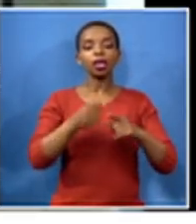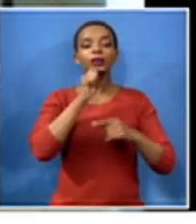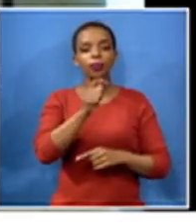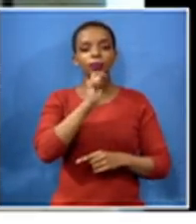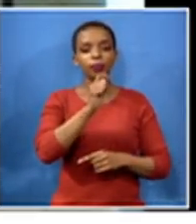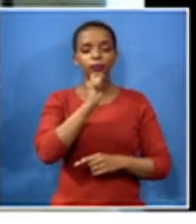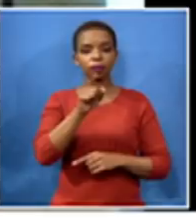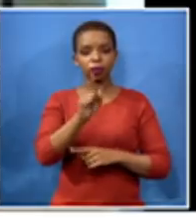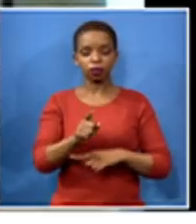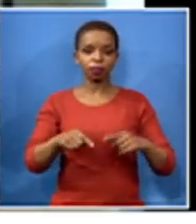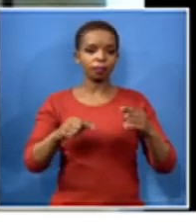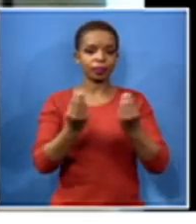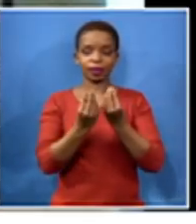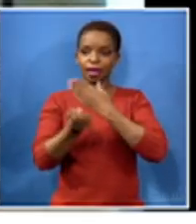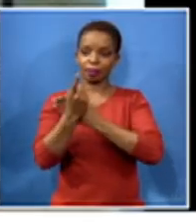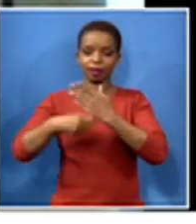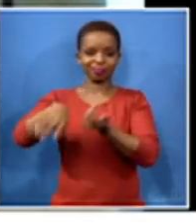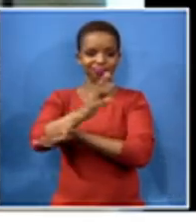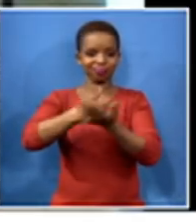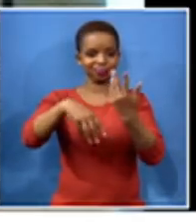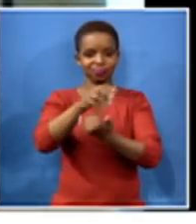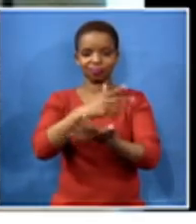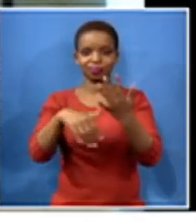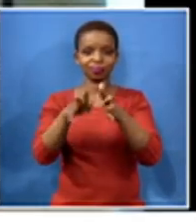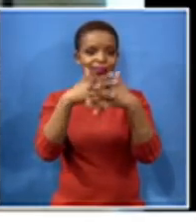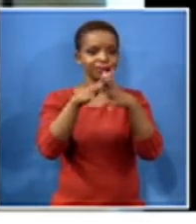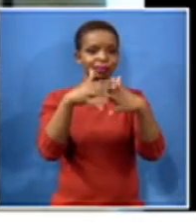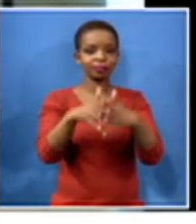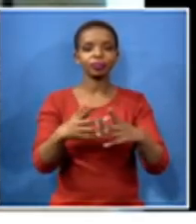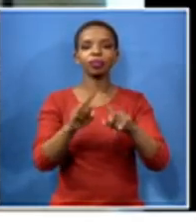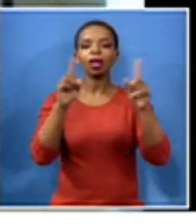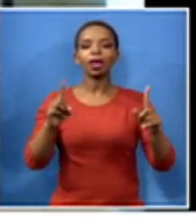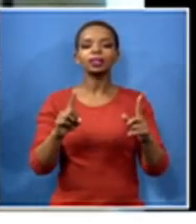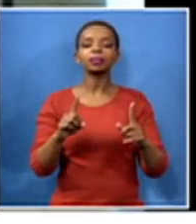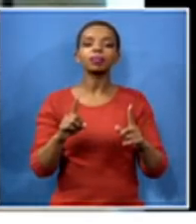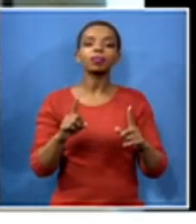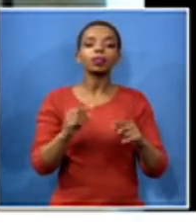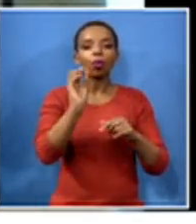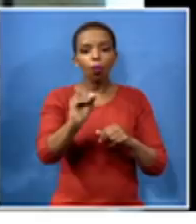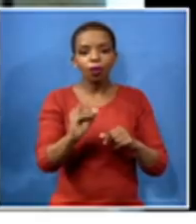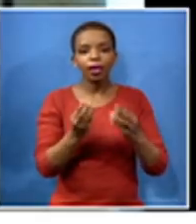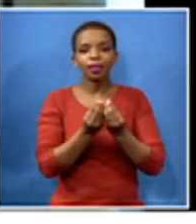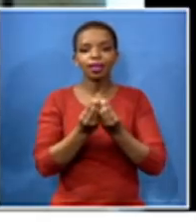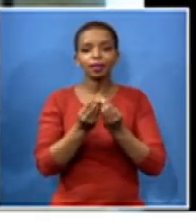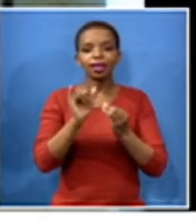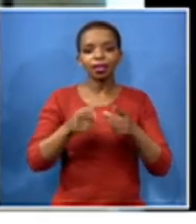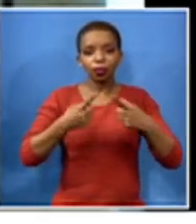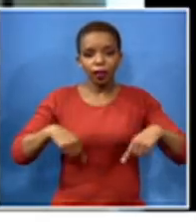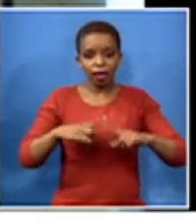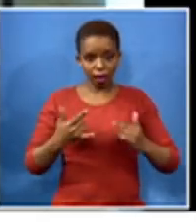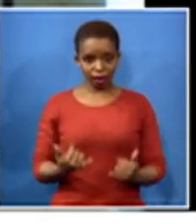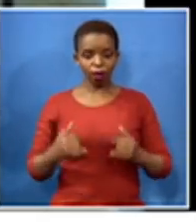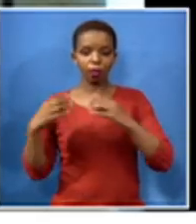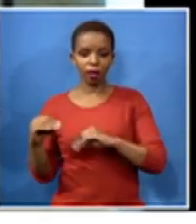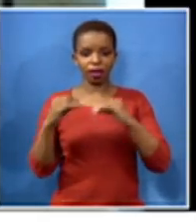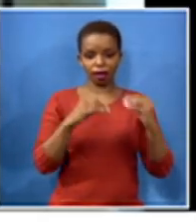mixed bag the calls for us to review this are not insane they are things that we are busy with we've got to look at